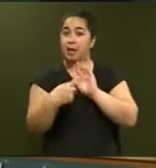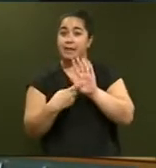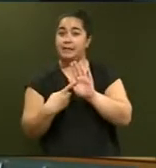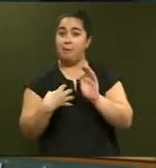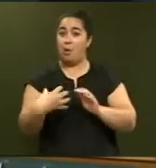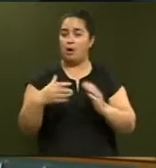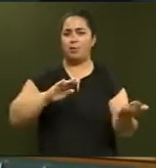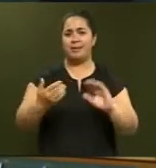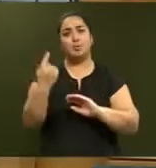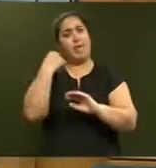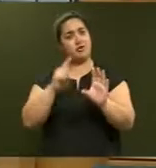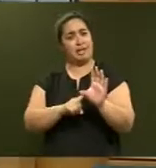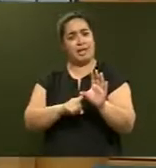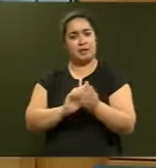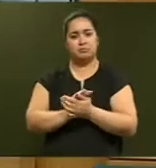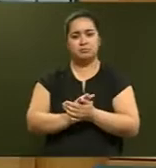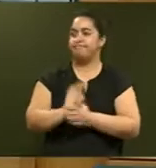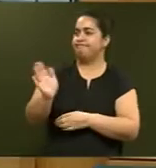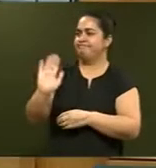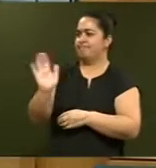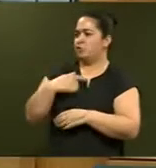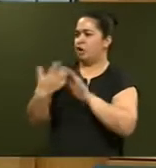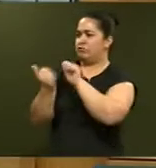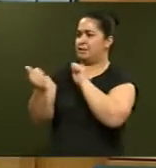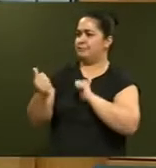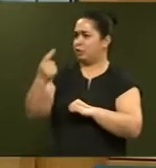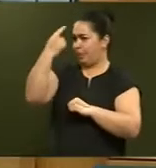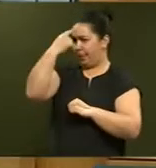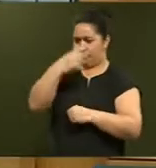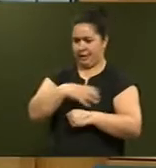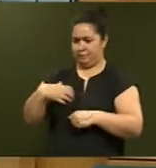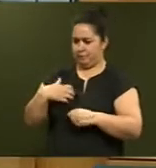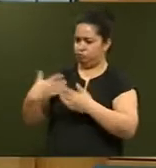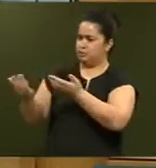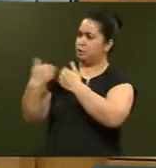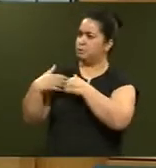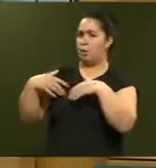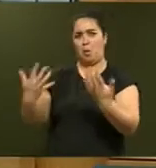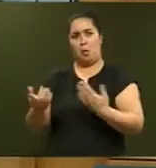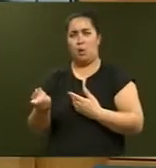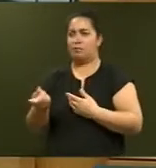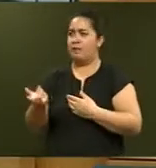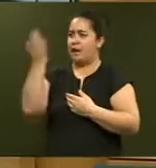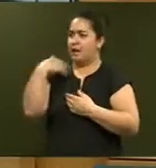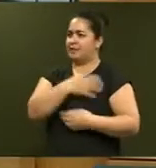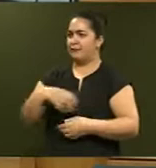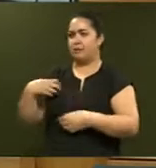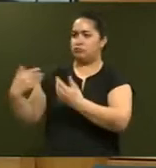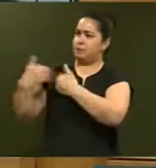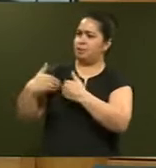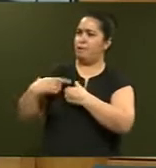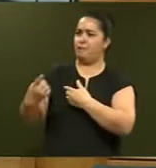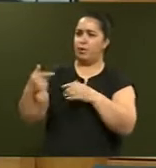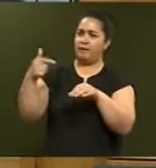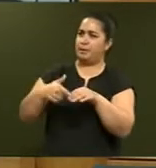No, I don't believe that this government, nor any previous government, is responsible for international commodity prices and their volatile fluctuations.